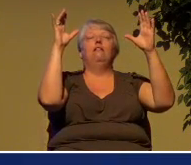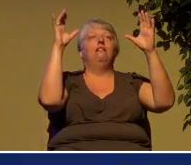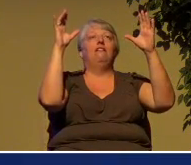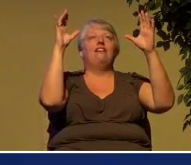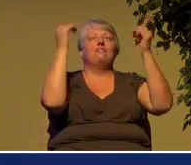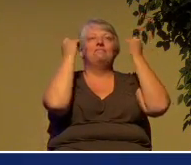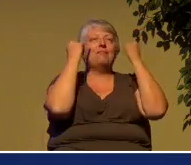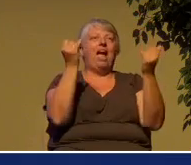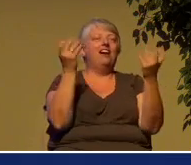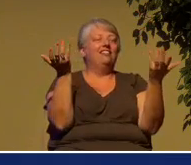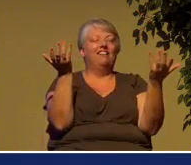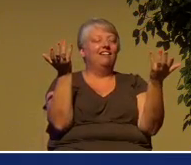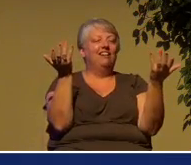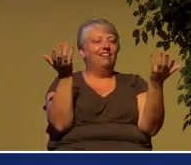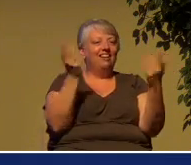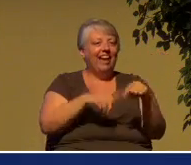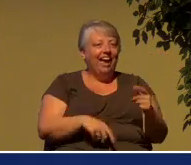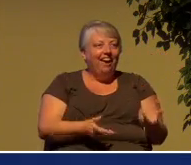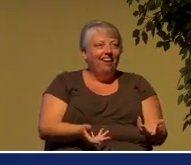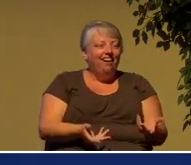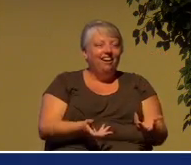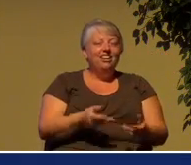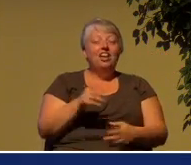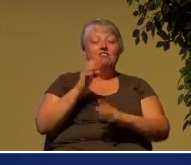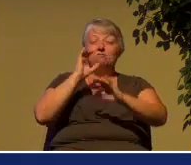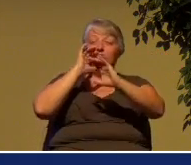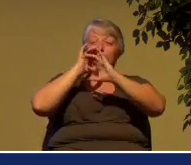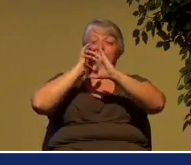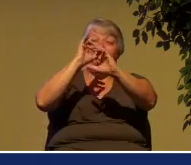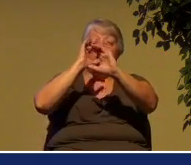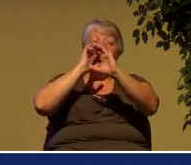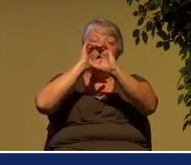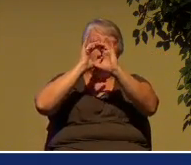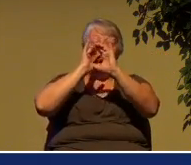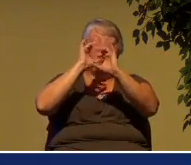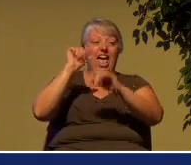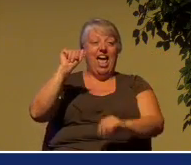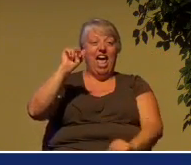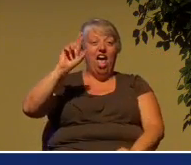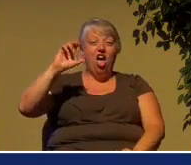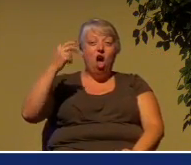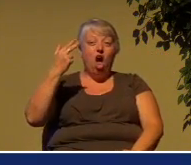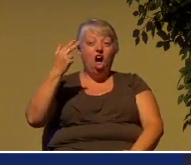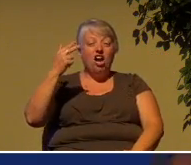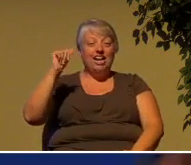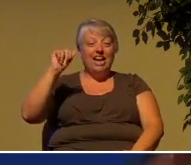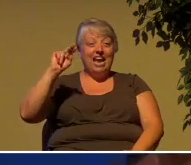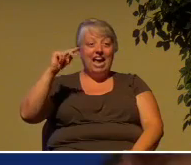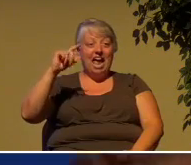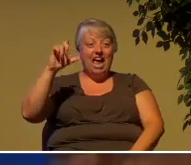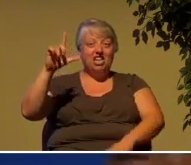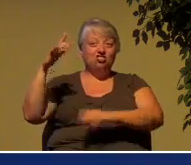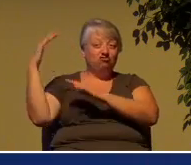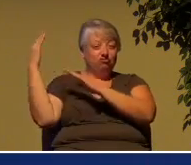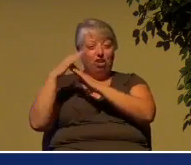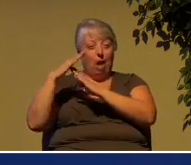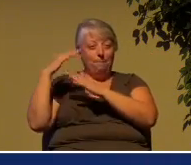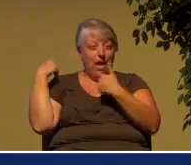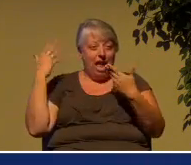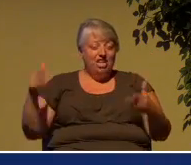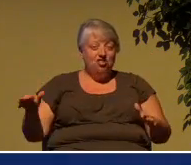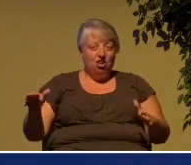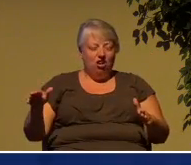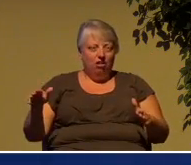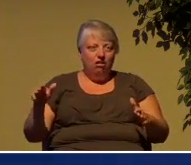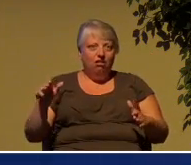archangel shouts the trump of God, Jesus Christ comes in glory, and every dead person that has ever lived,